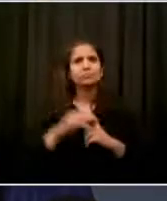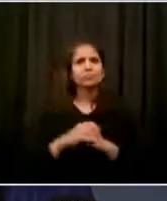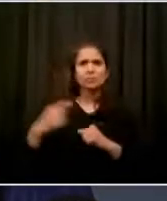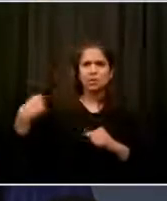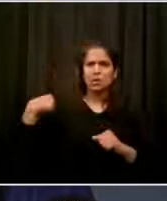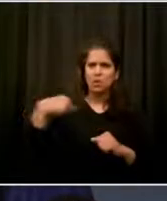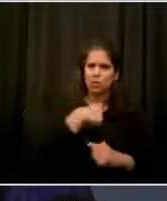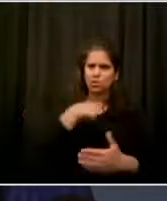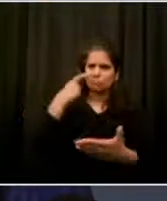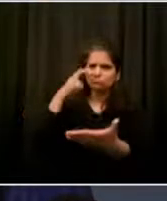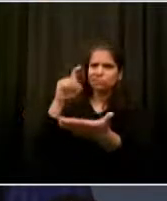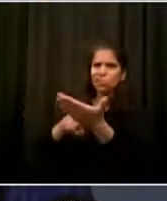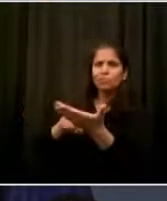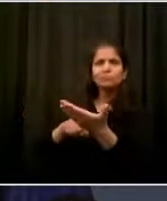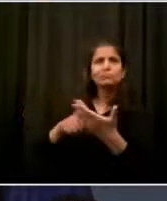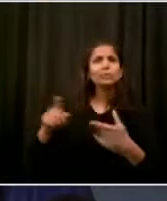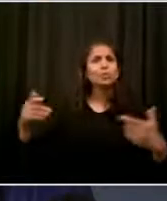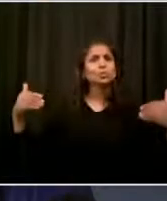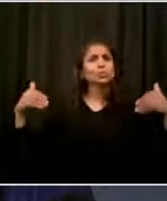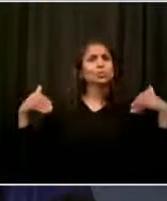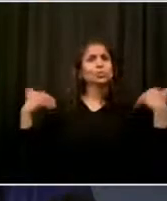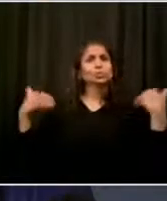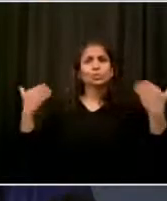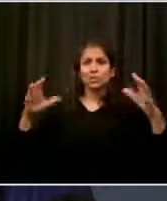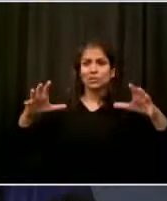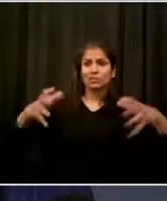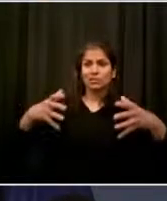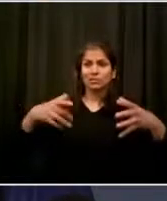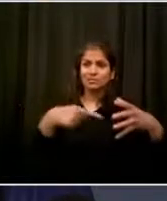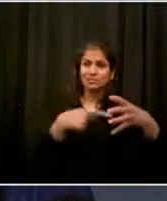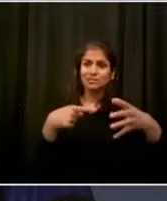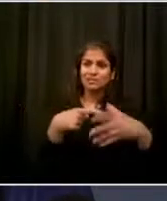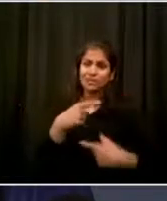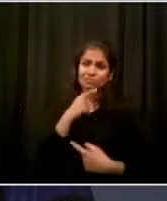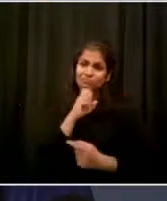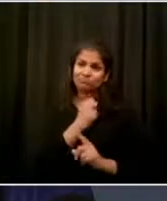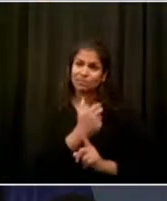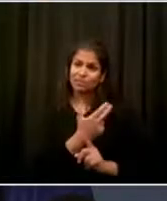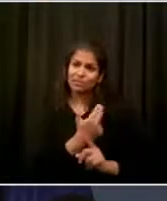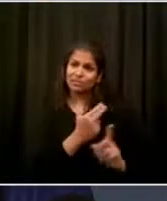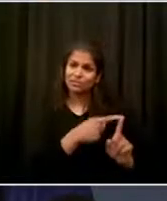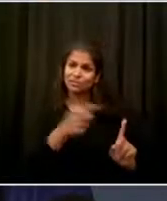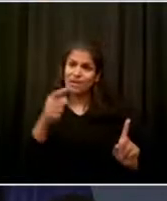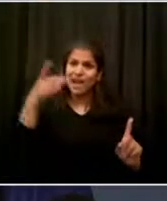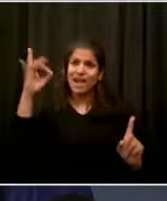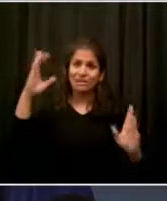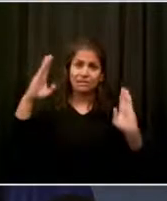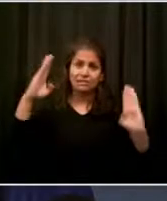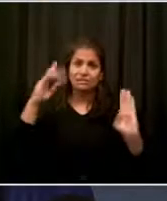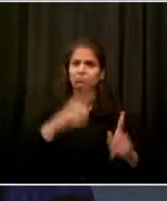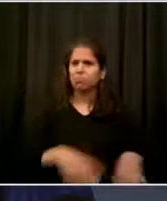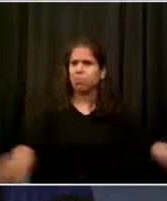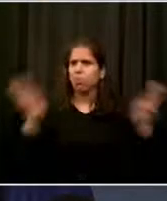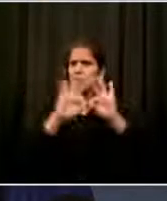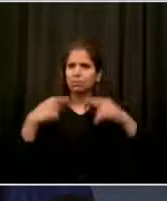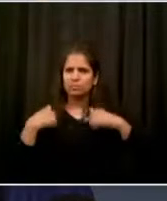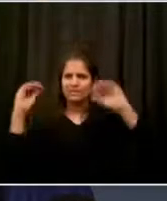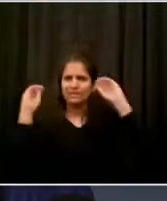And Ayesha and so many other good people in Cure Violence and community-based organizations are reaching our young people in a positive way.